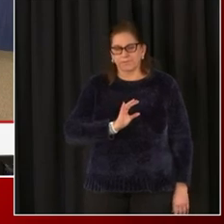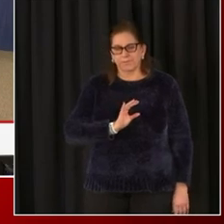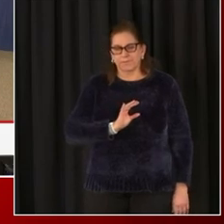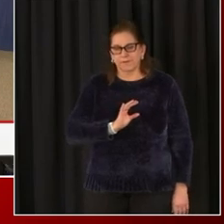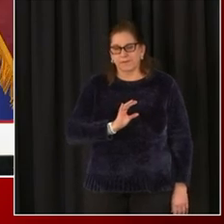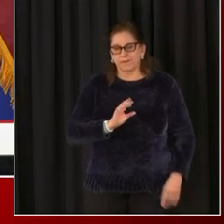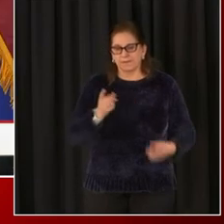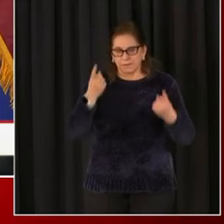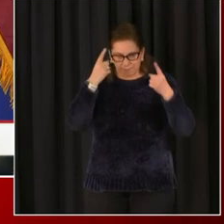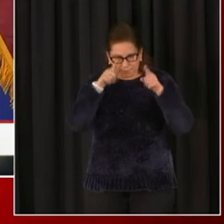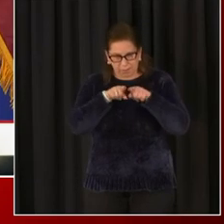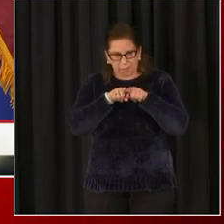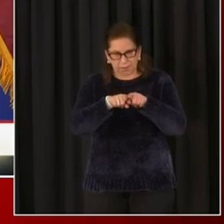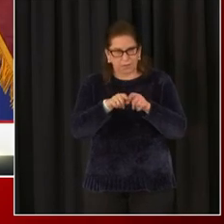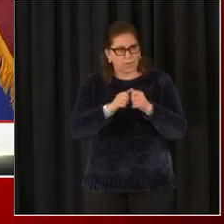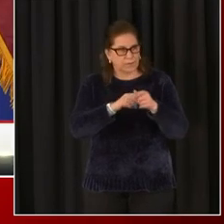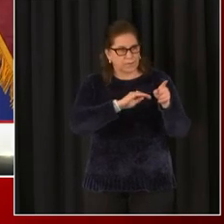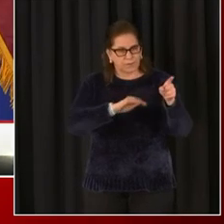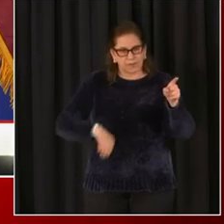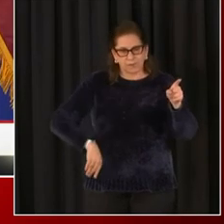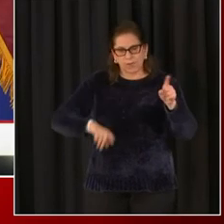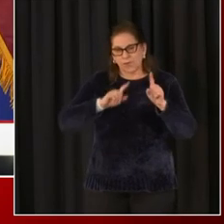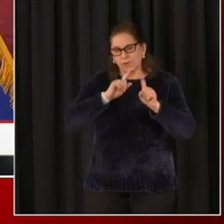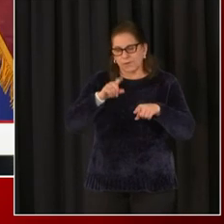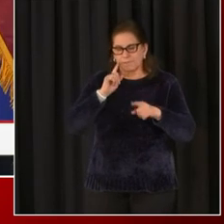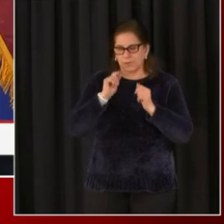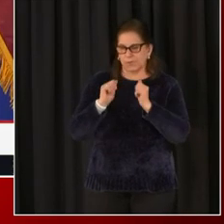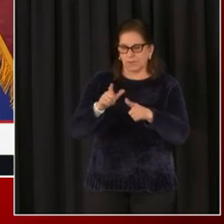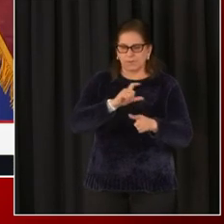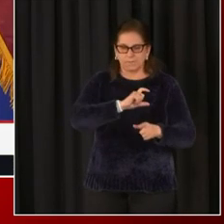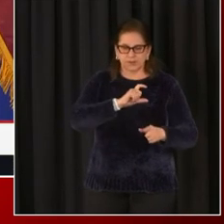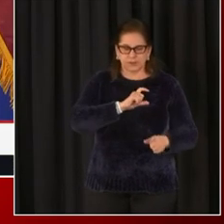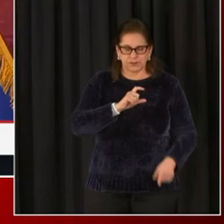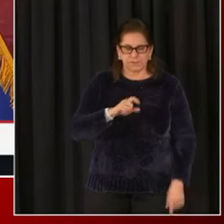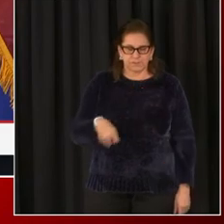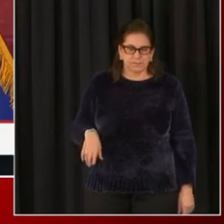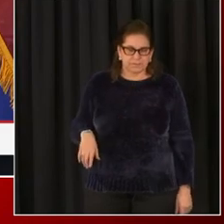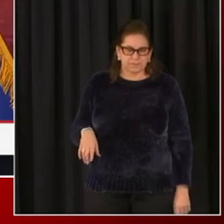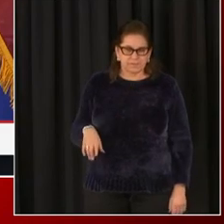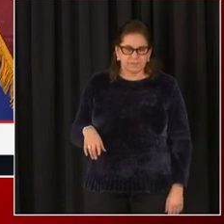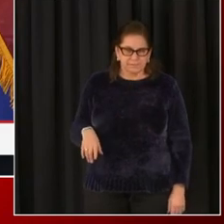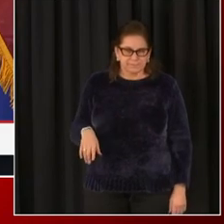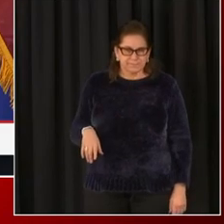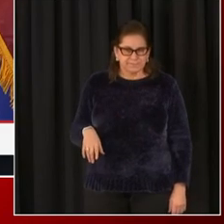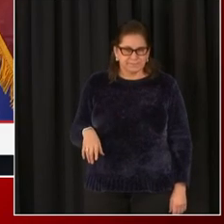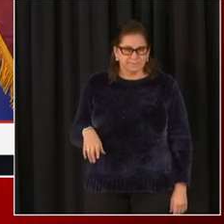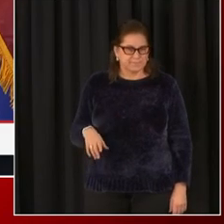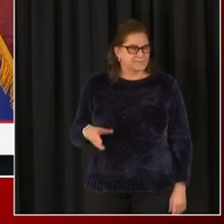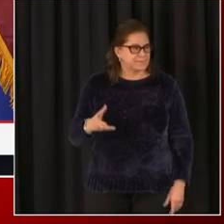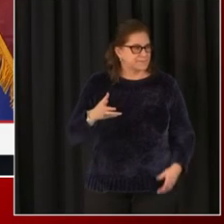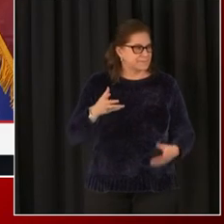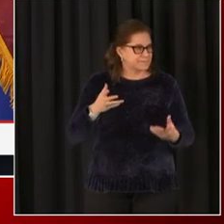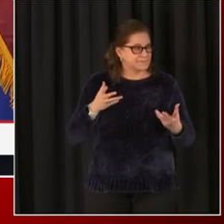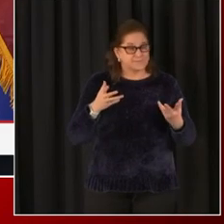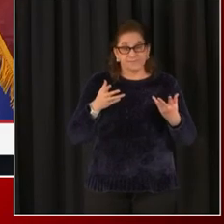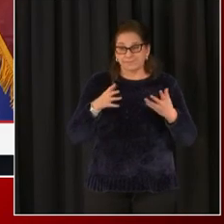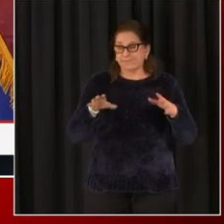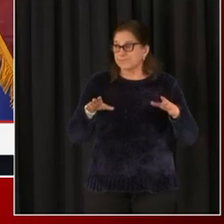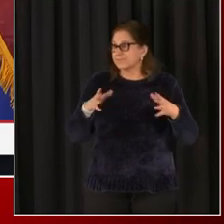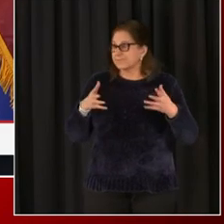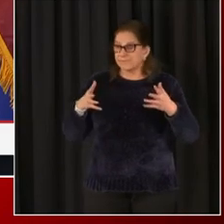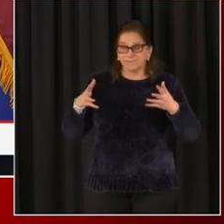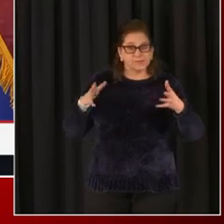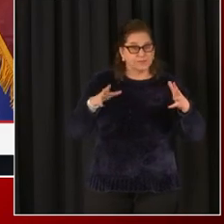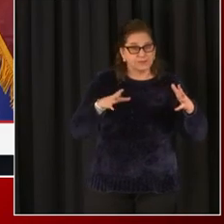uh, you know, in, in line with the mayor's order, uh, for, for our officers. So, uh, I'm sure that in terms of after action, um, you know,